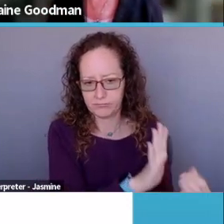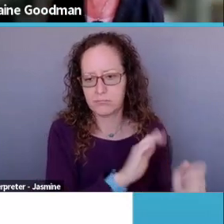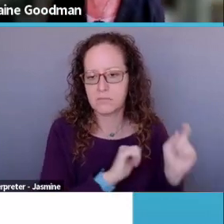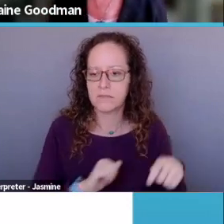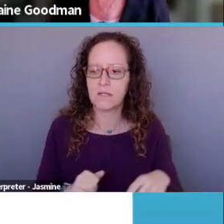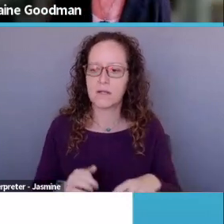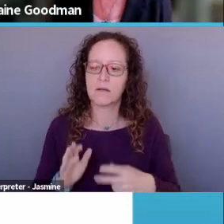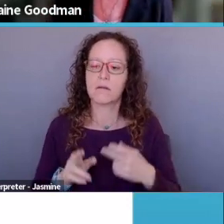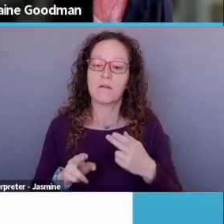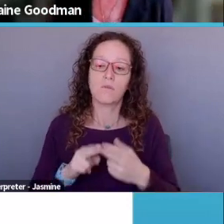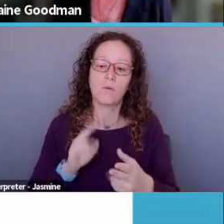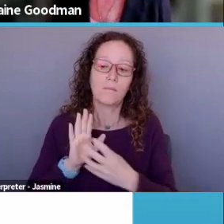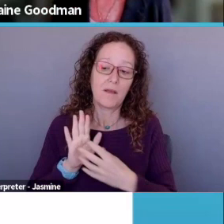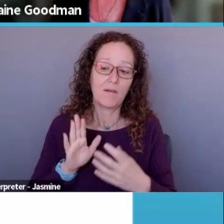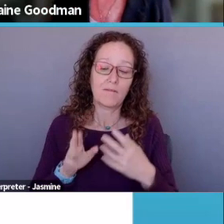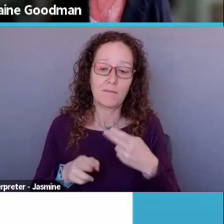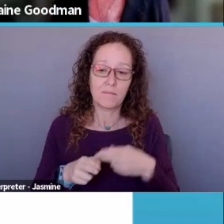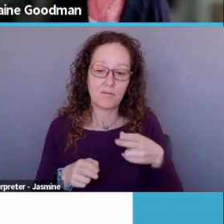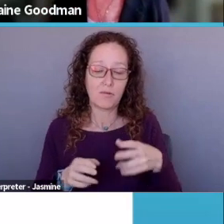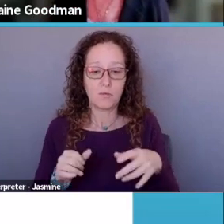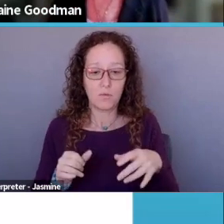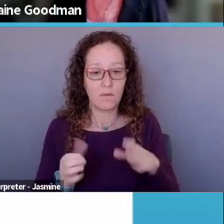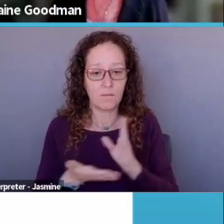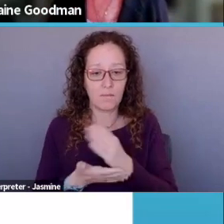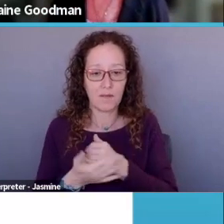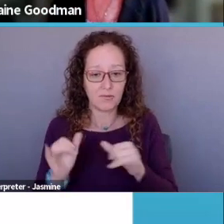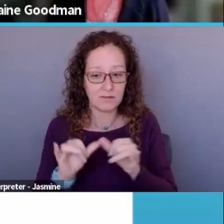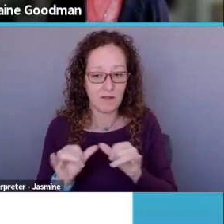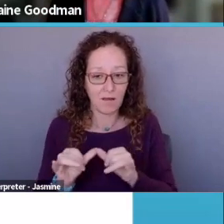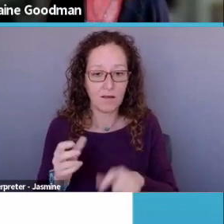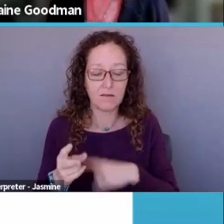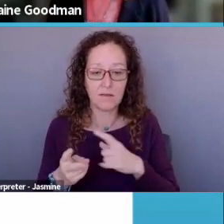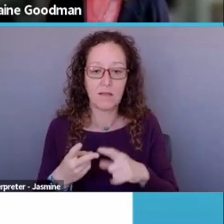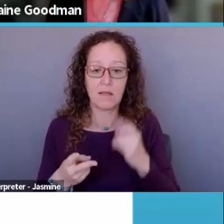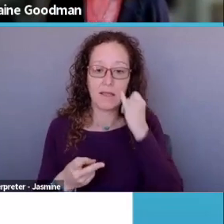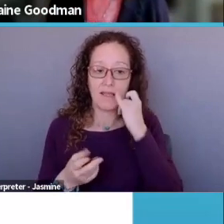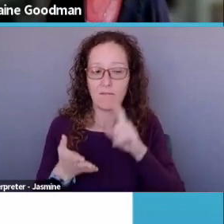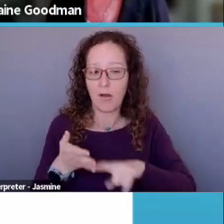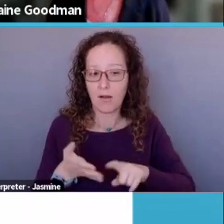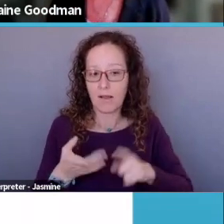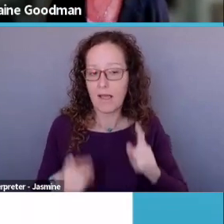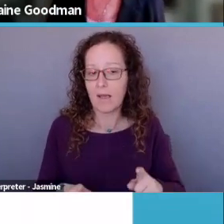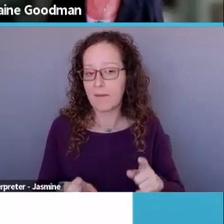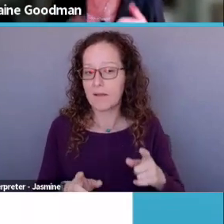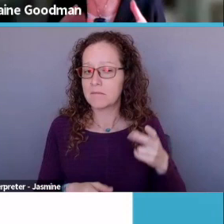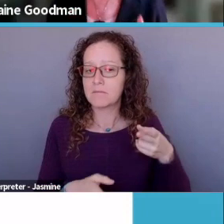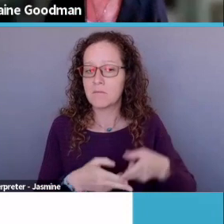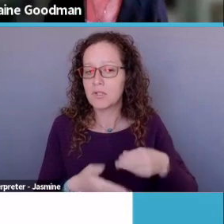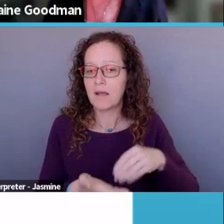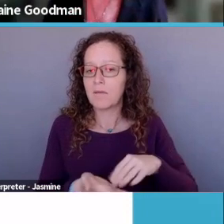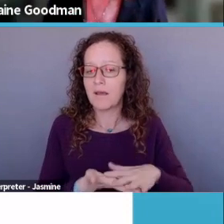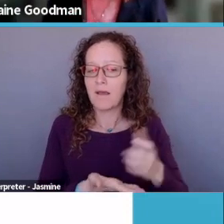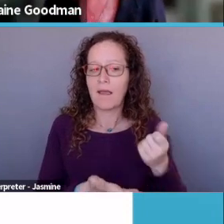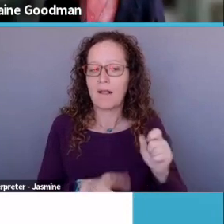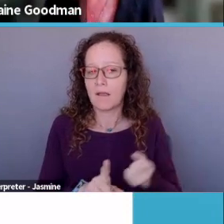budget, mention any irregularities that might be flagged in a, in a audit so that you address